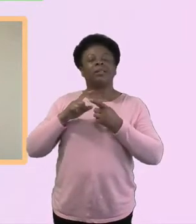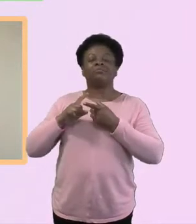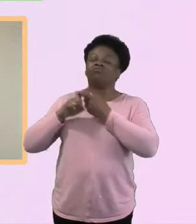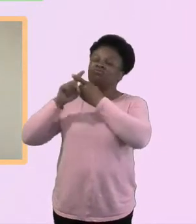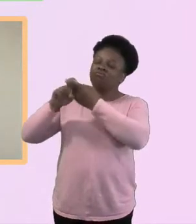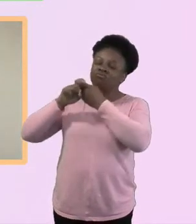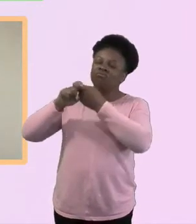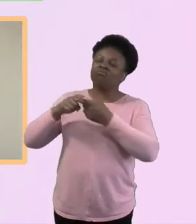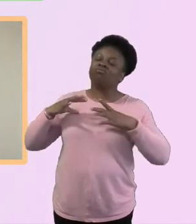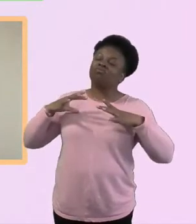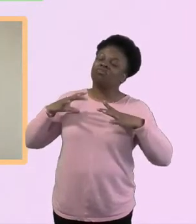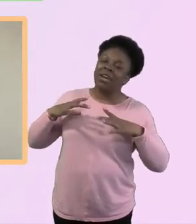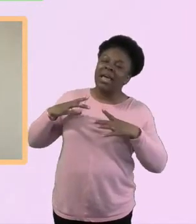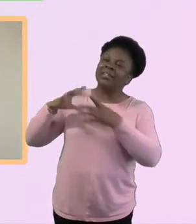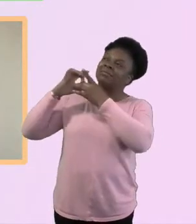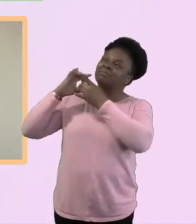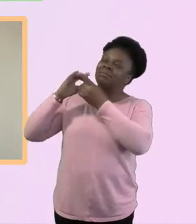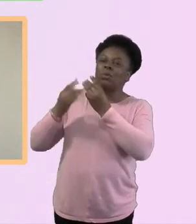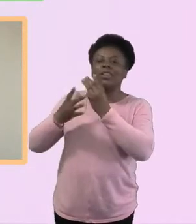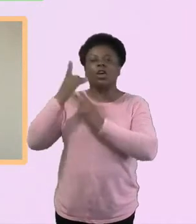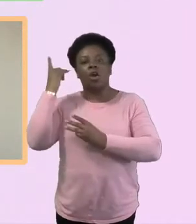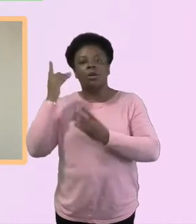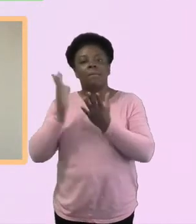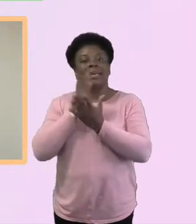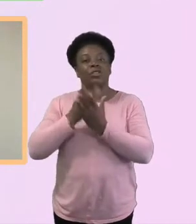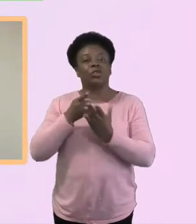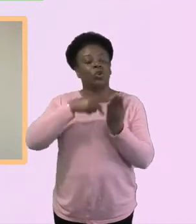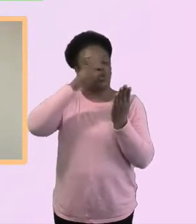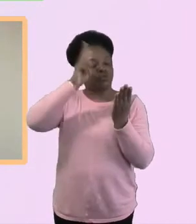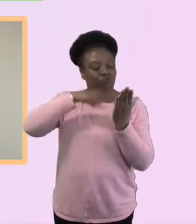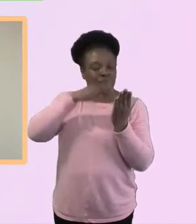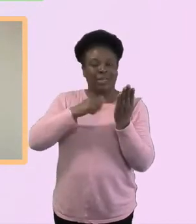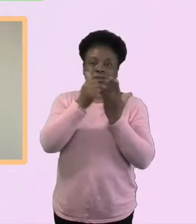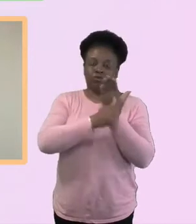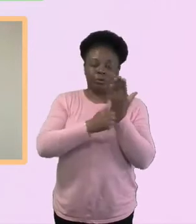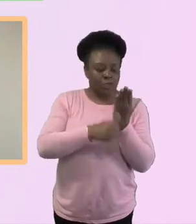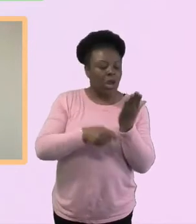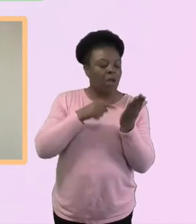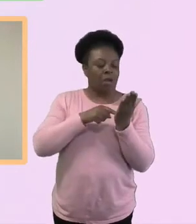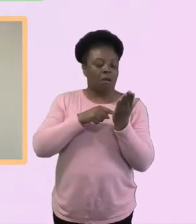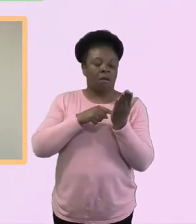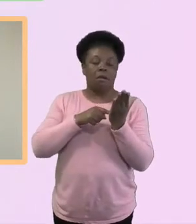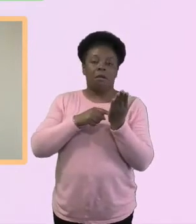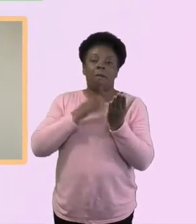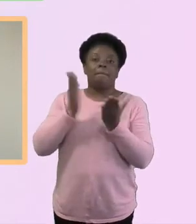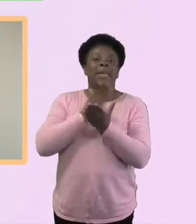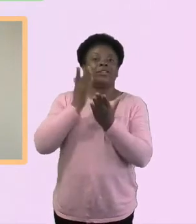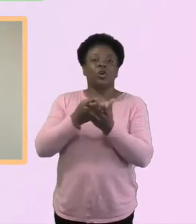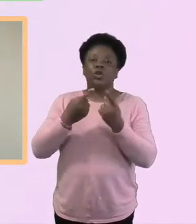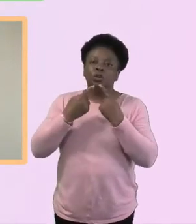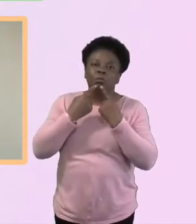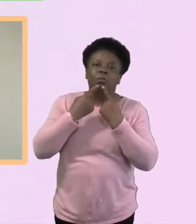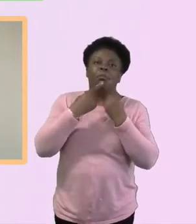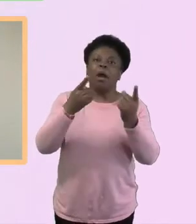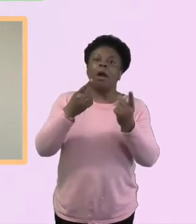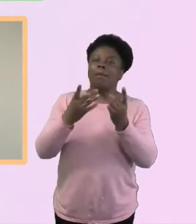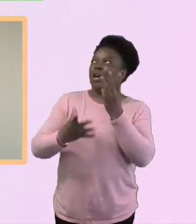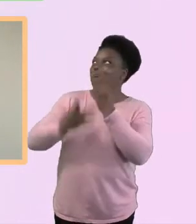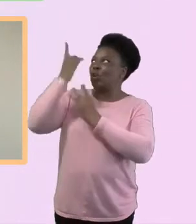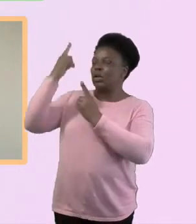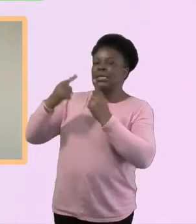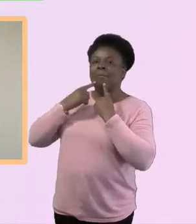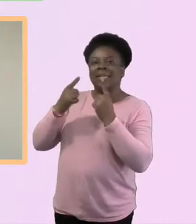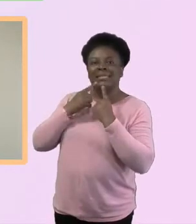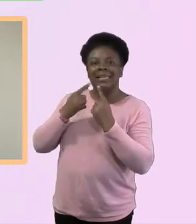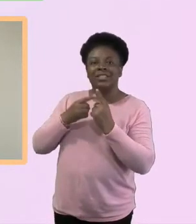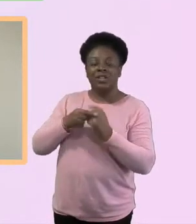God in prayer? Are you reading scripture? Are you sharing God's story? Well, if you are, do you know what? I think that in the end, I think that will bring